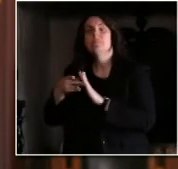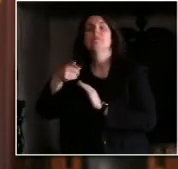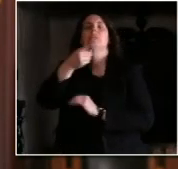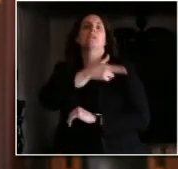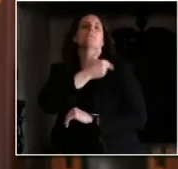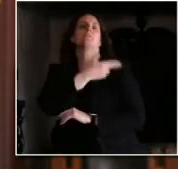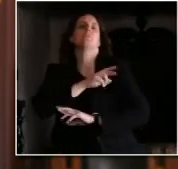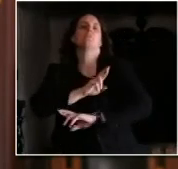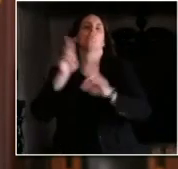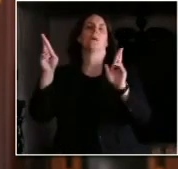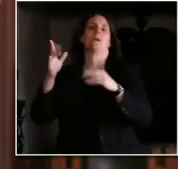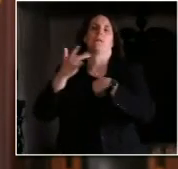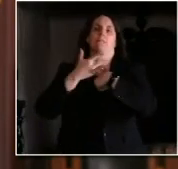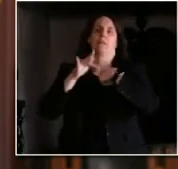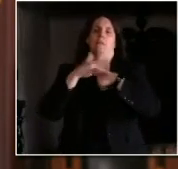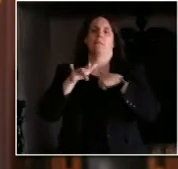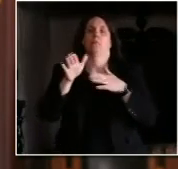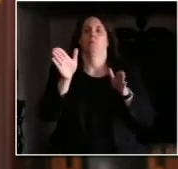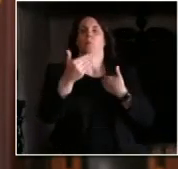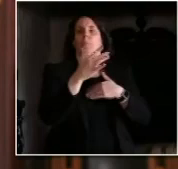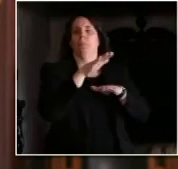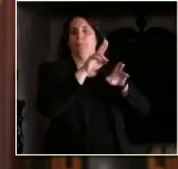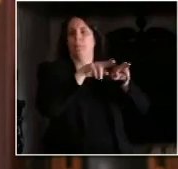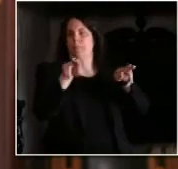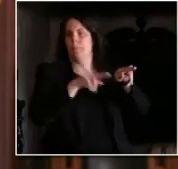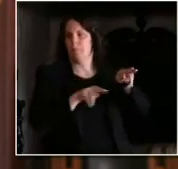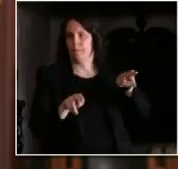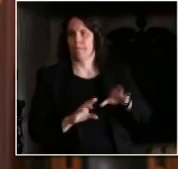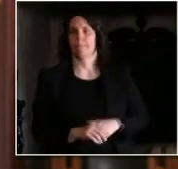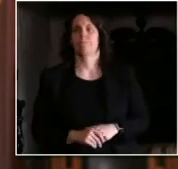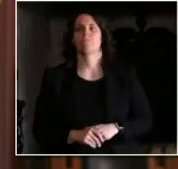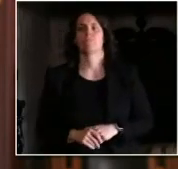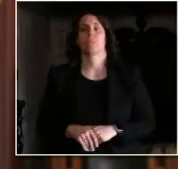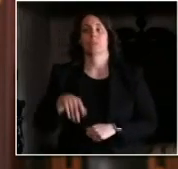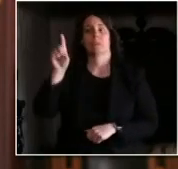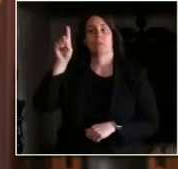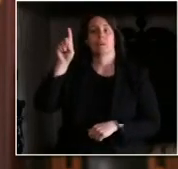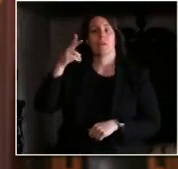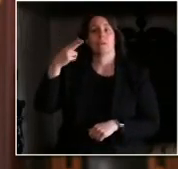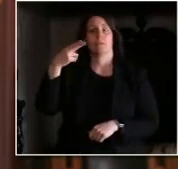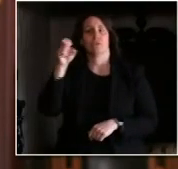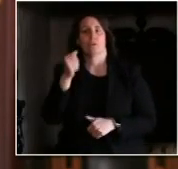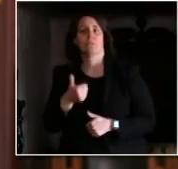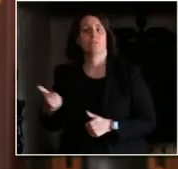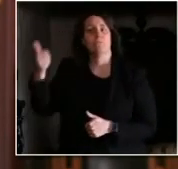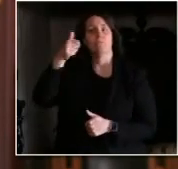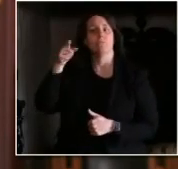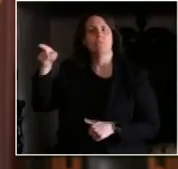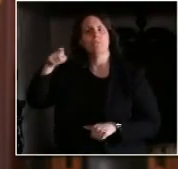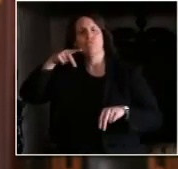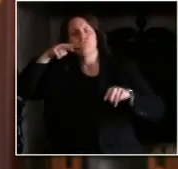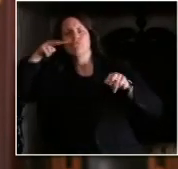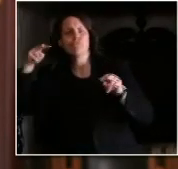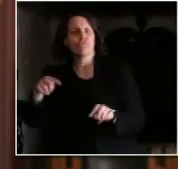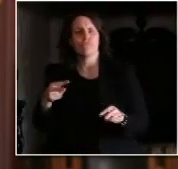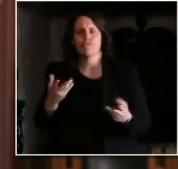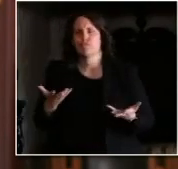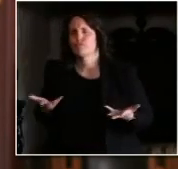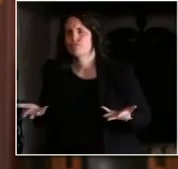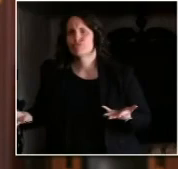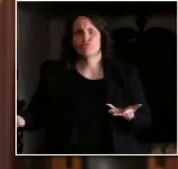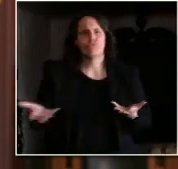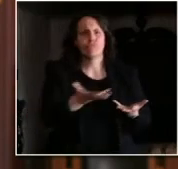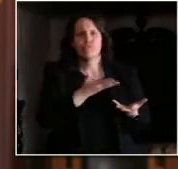doing the work to prepare our state and to take the steps we need to ease safer at home. But we cannot do this work without partners in the community.